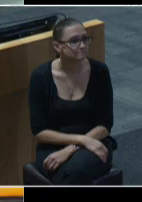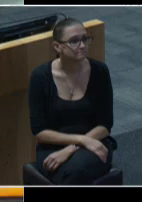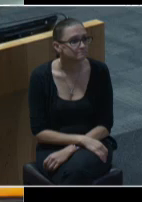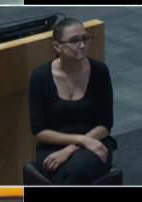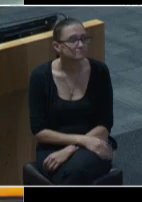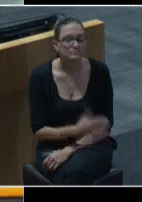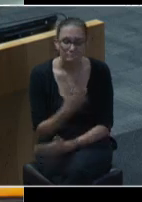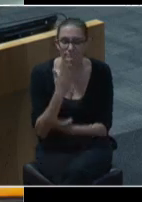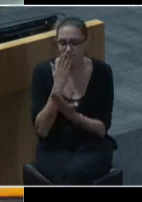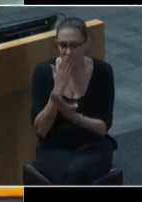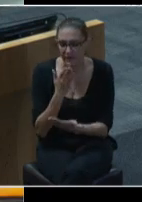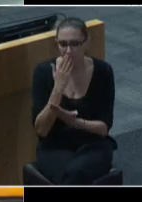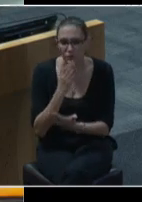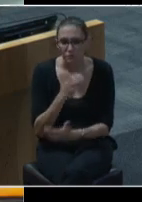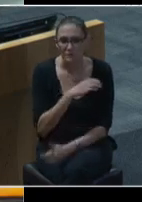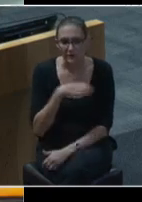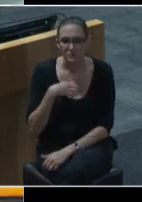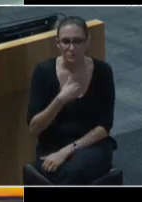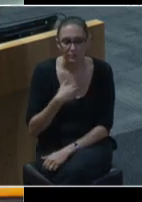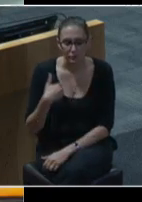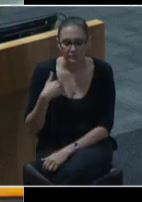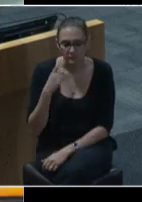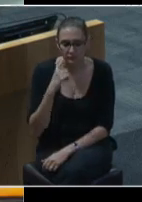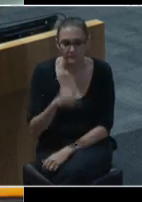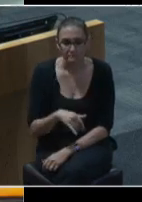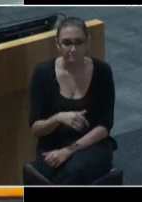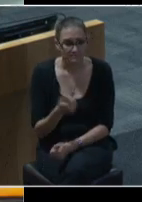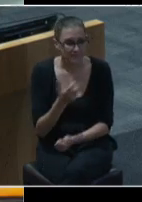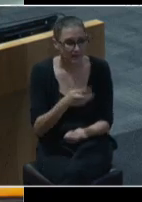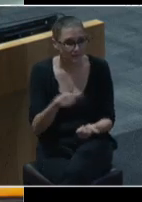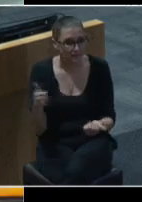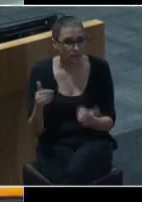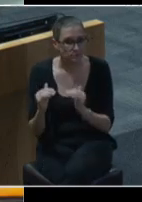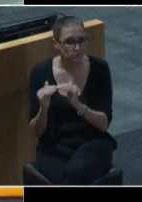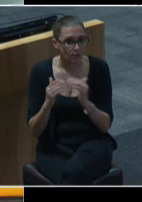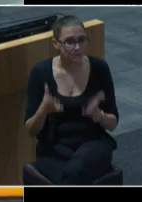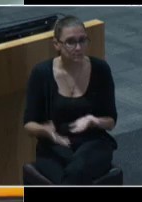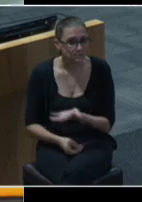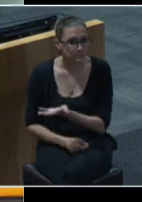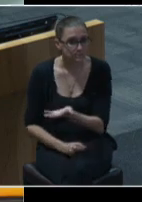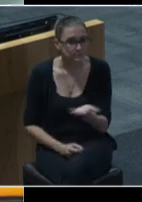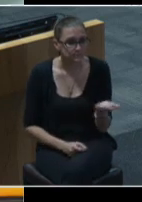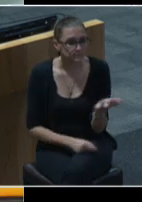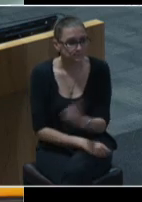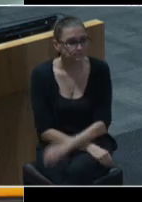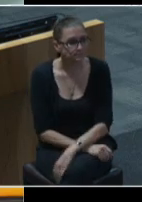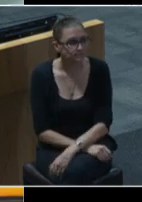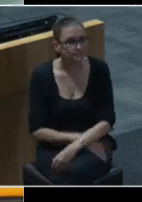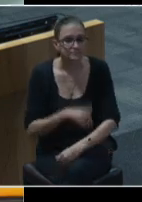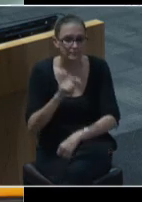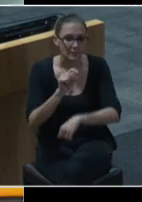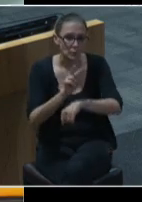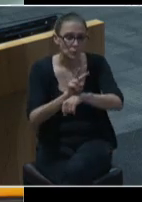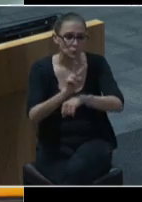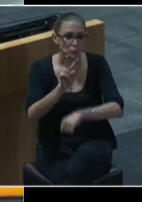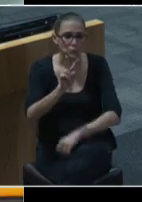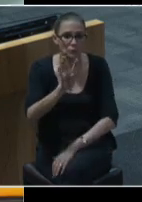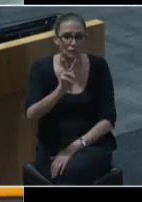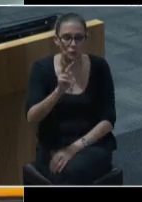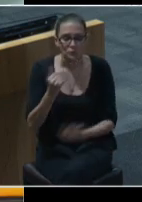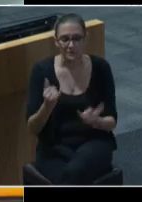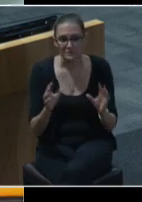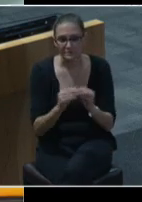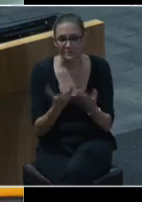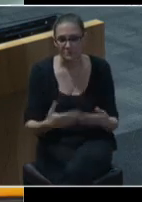Thank you, Councilmember Harper-Madison. Thank you, else, colleagues? At 2.42, this meeting